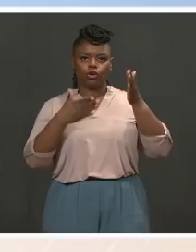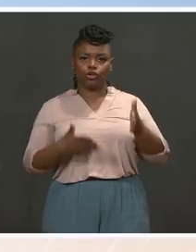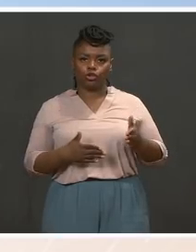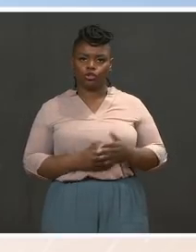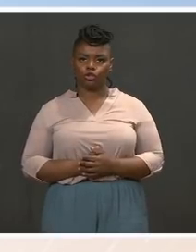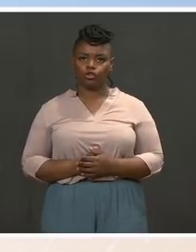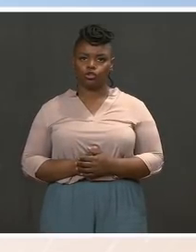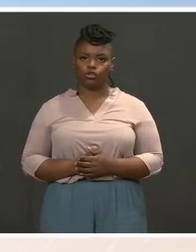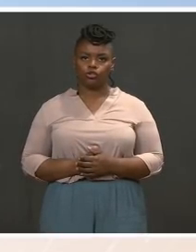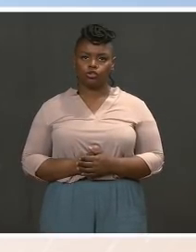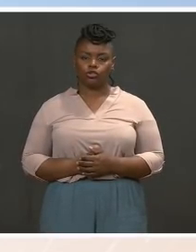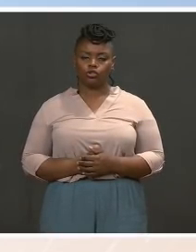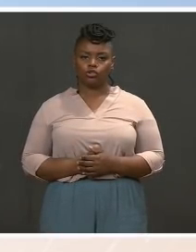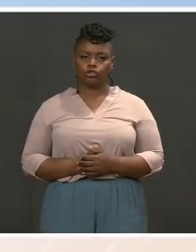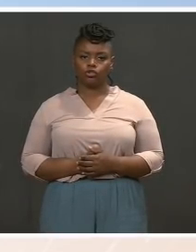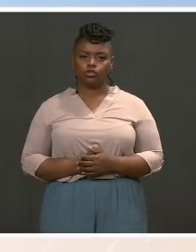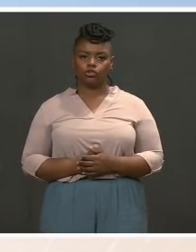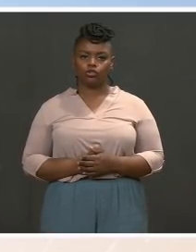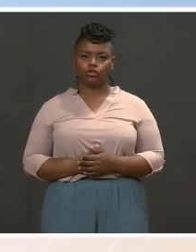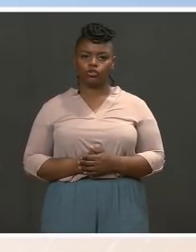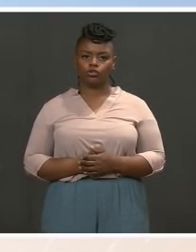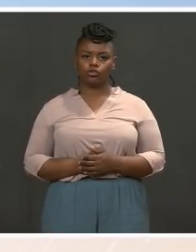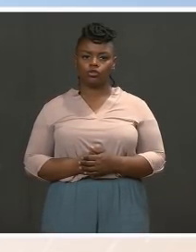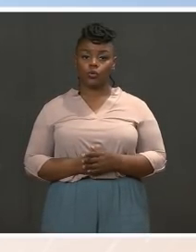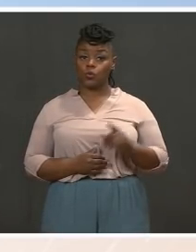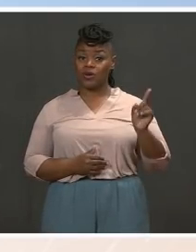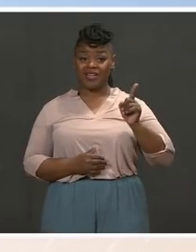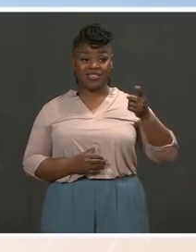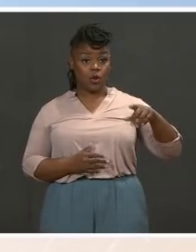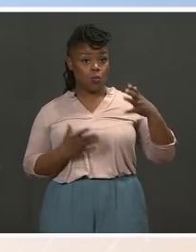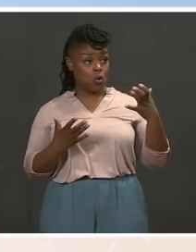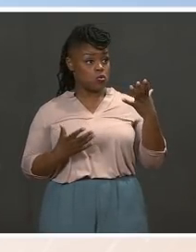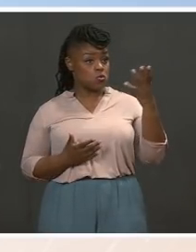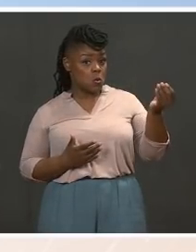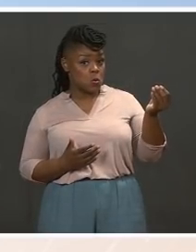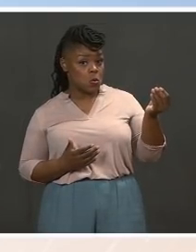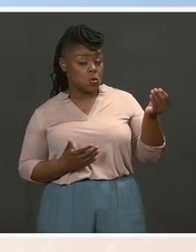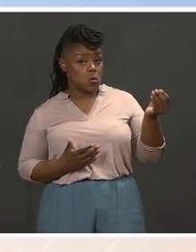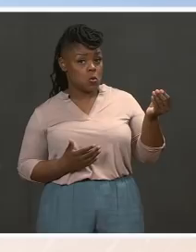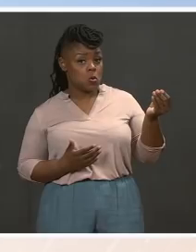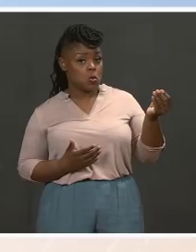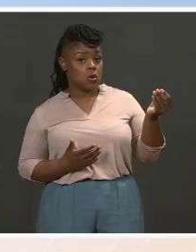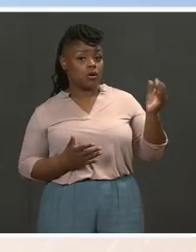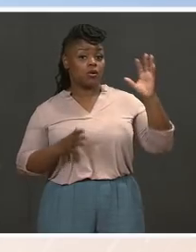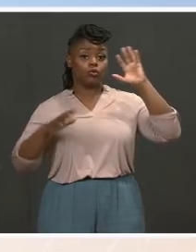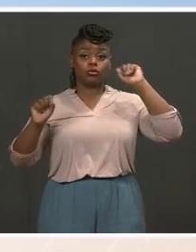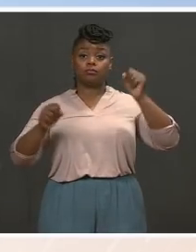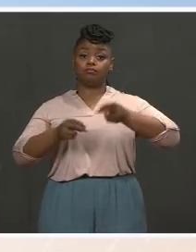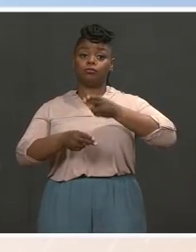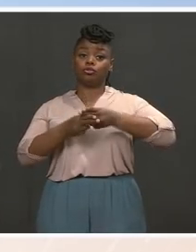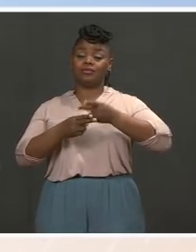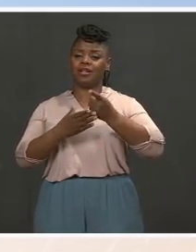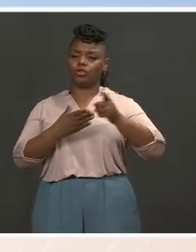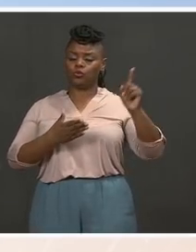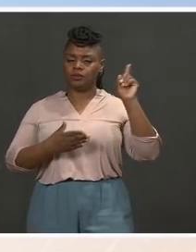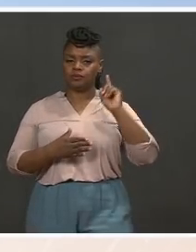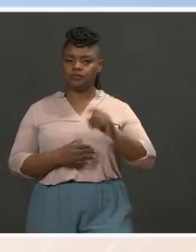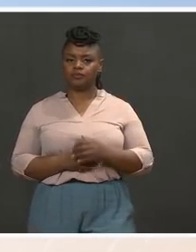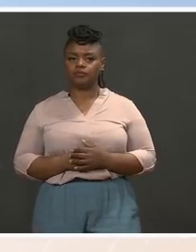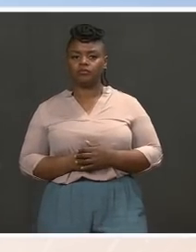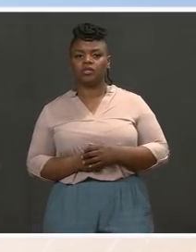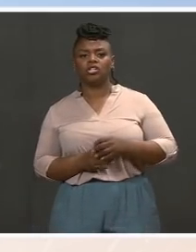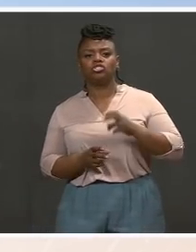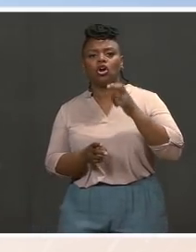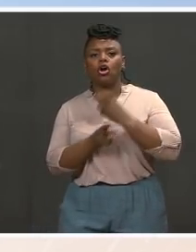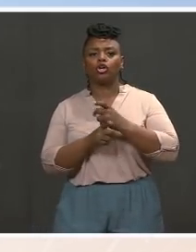see things going, where they want things to go. That, as the President had said last week, it's tough meeting that May 1st timeline. And